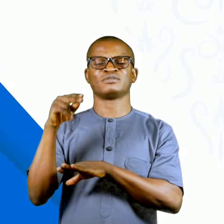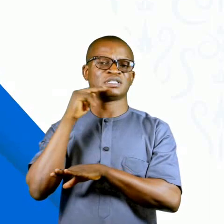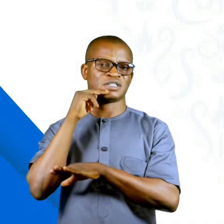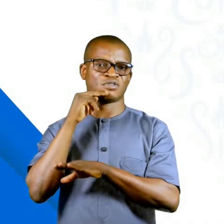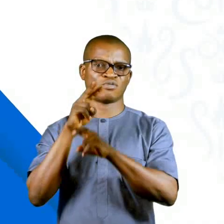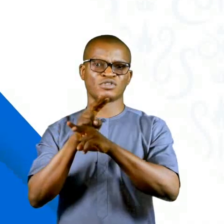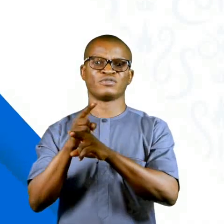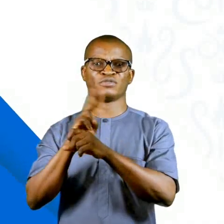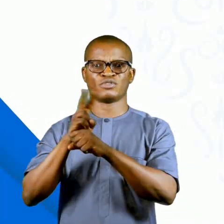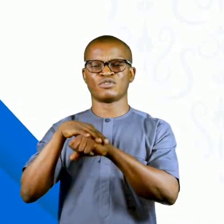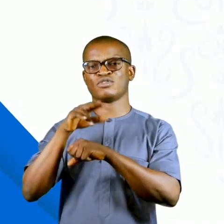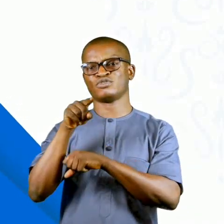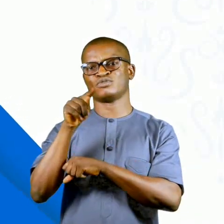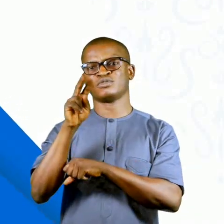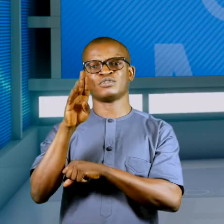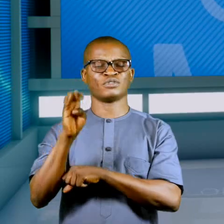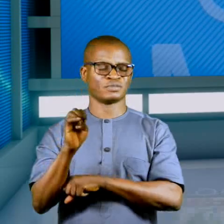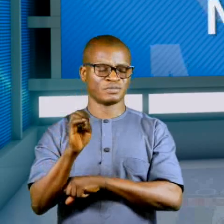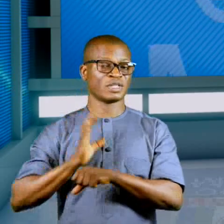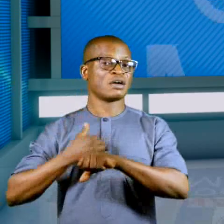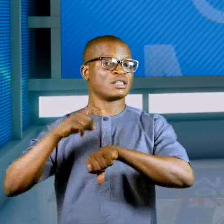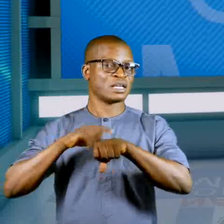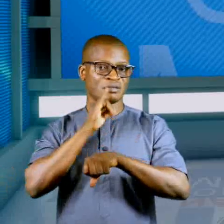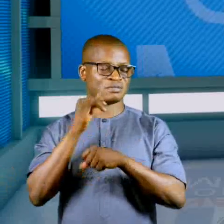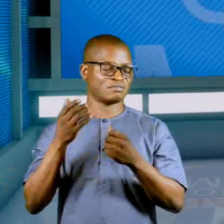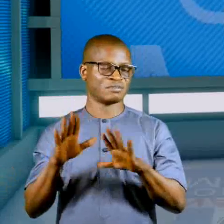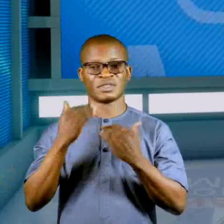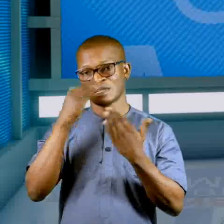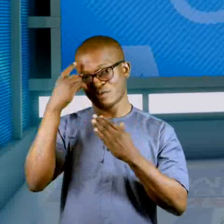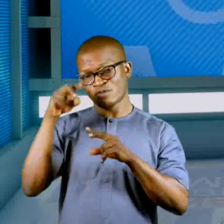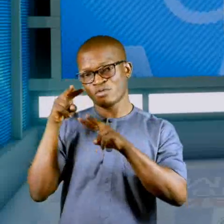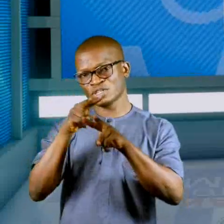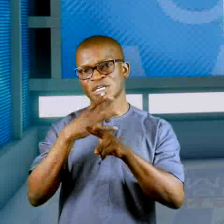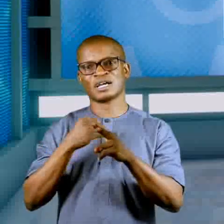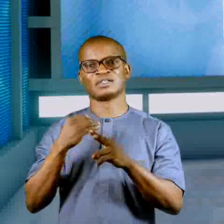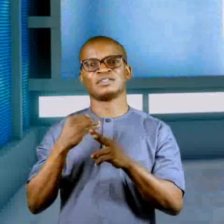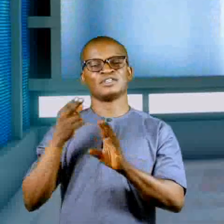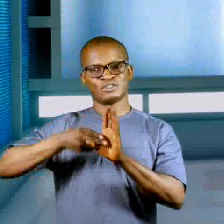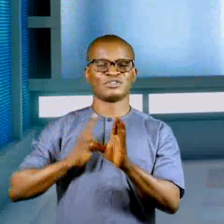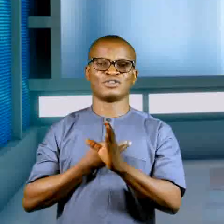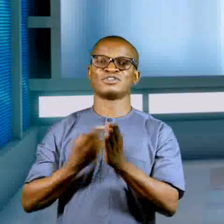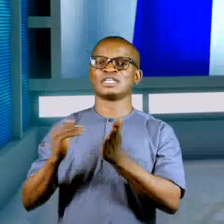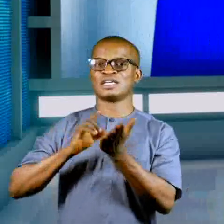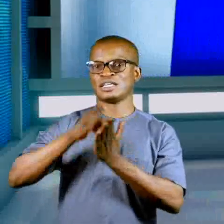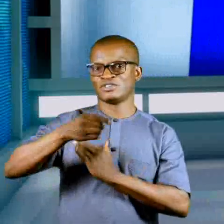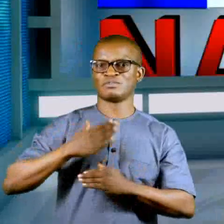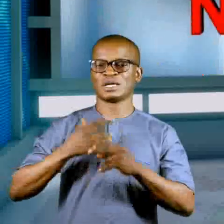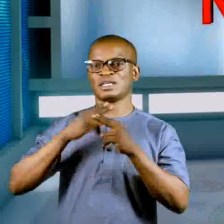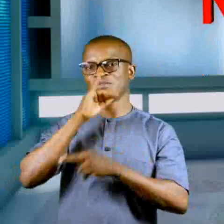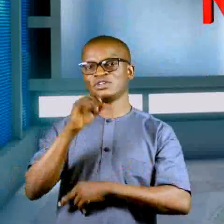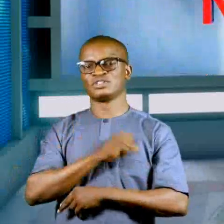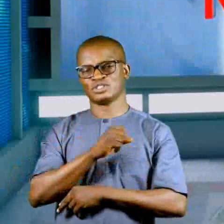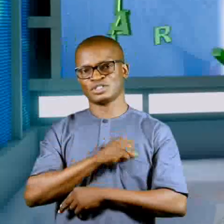or watch our videos on YouTube. Our time is up. Thank you for watching and do join us again next week. My